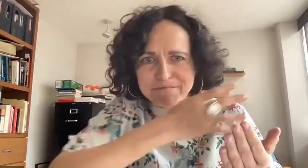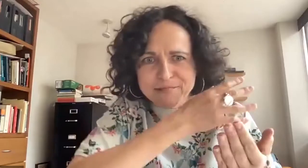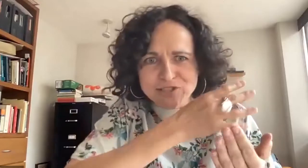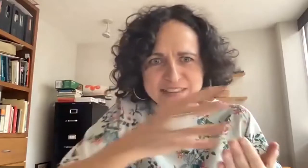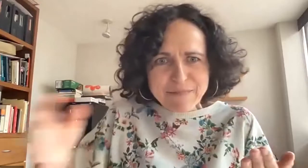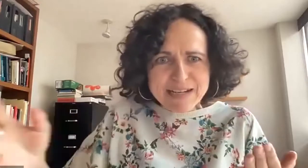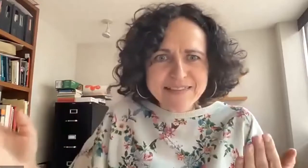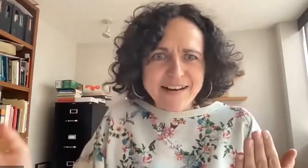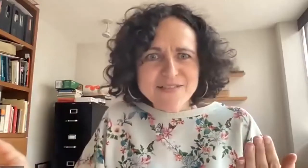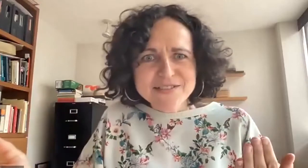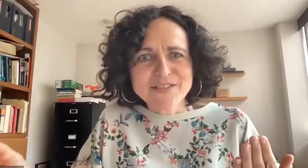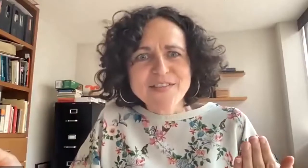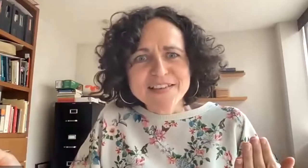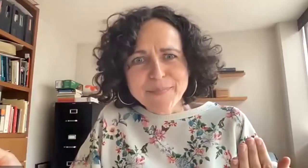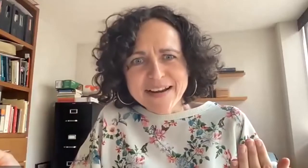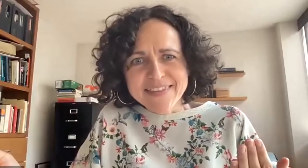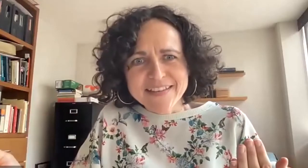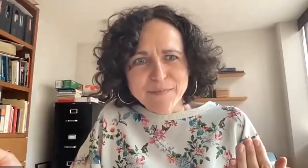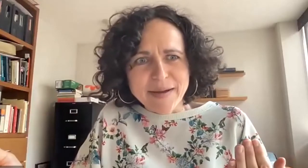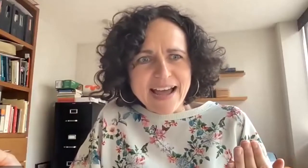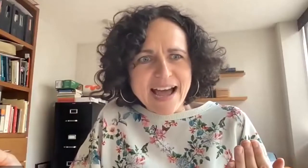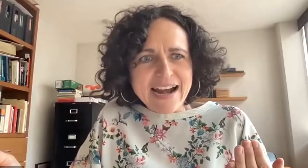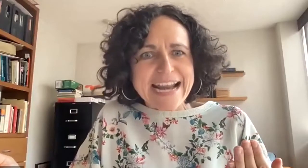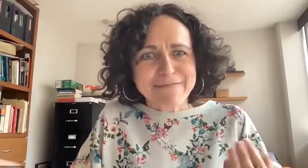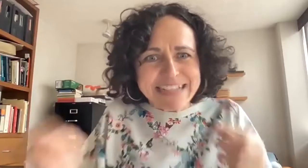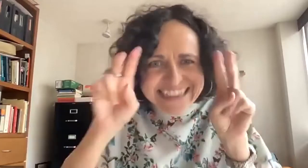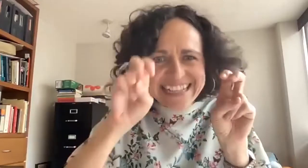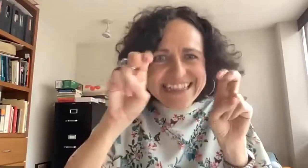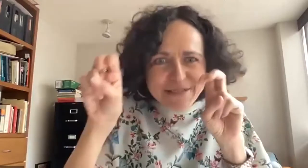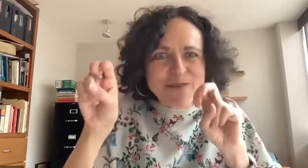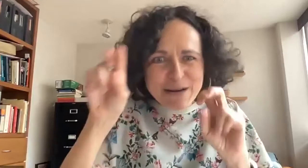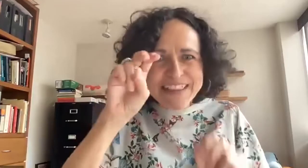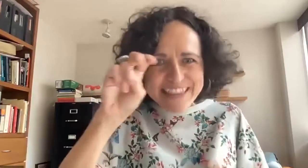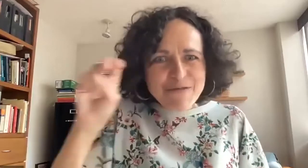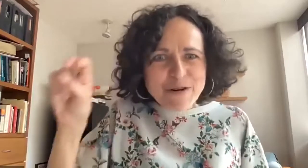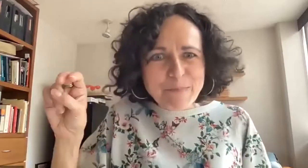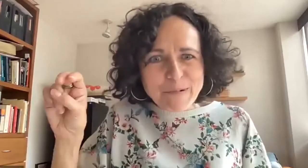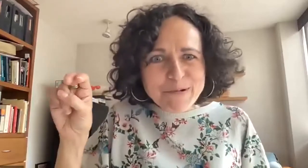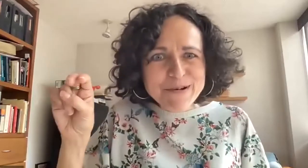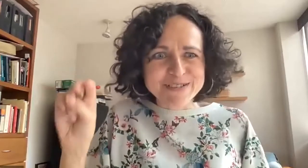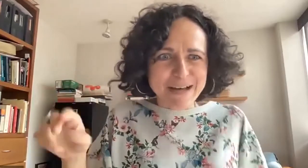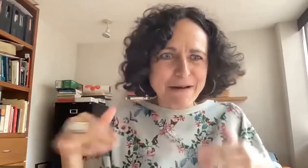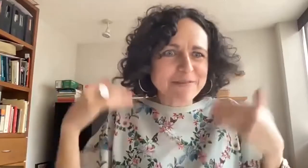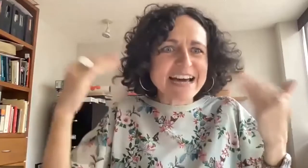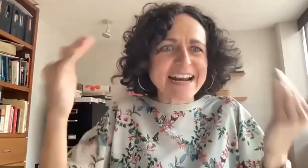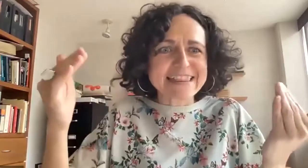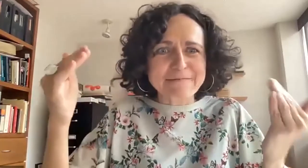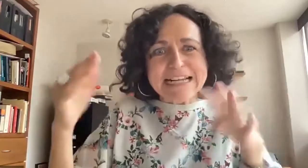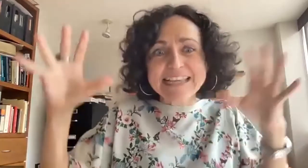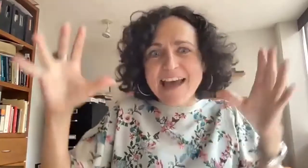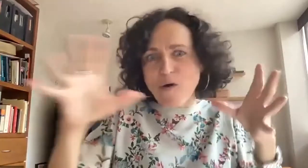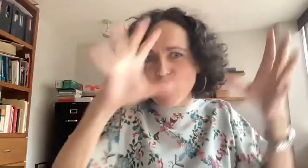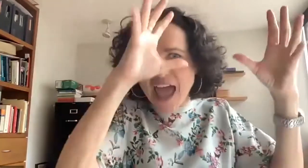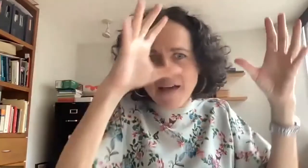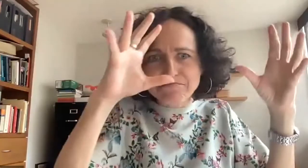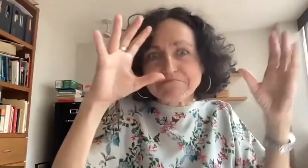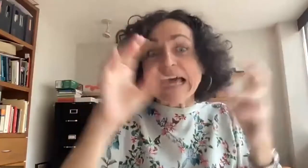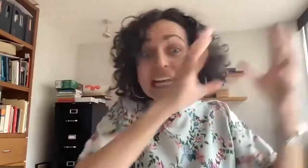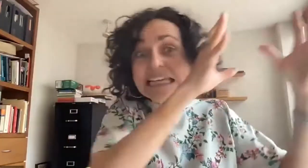what we don't have money to have 80,000 students.